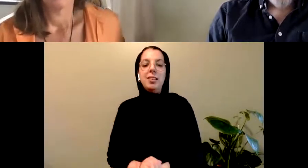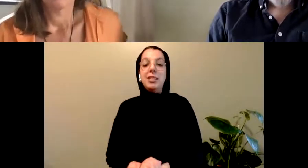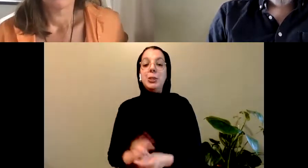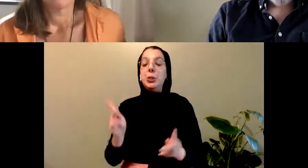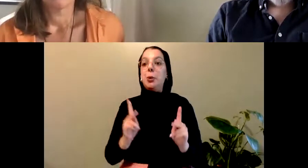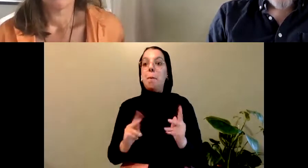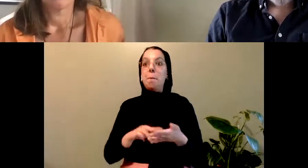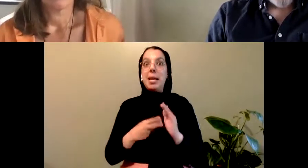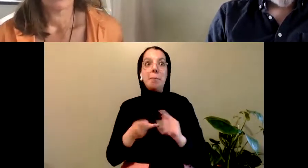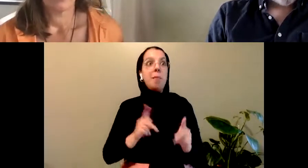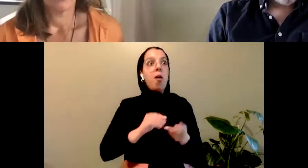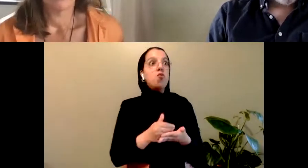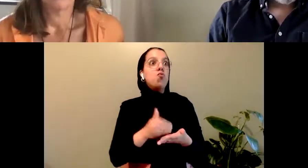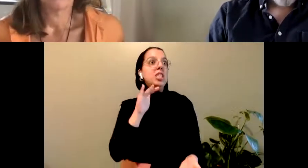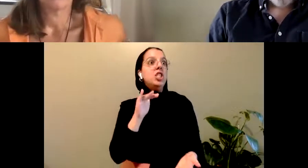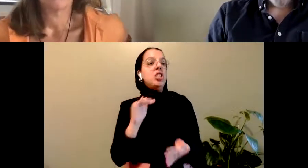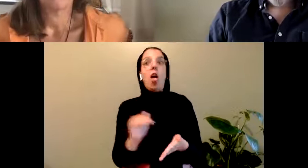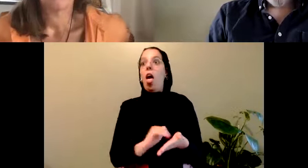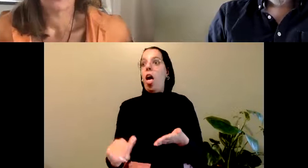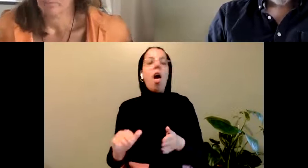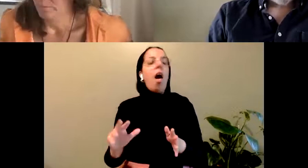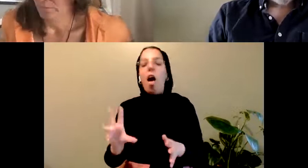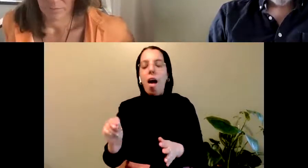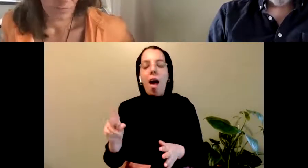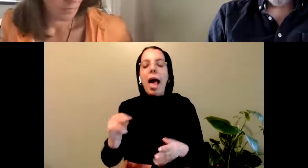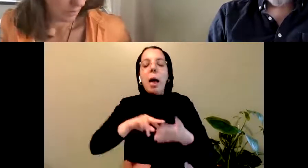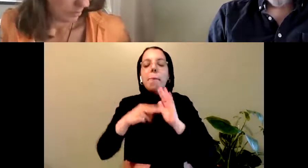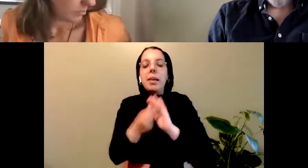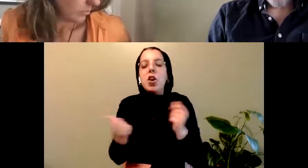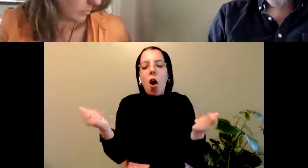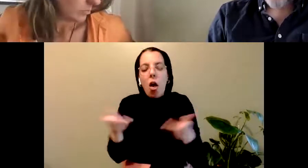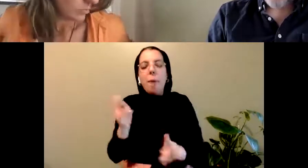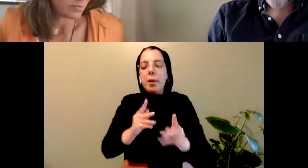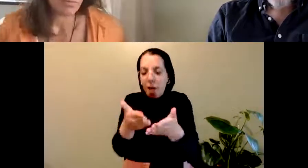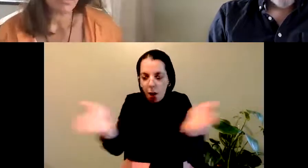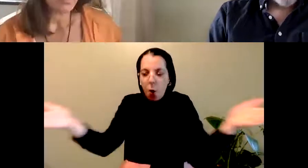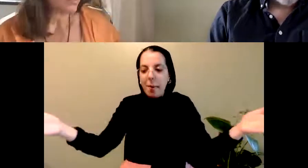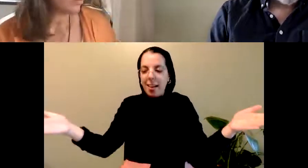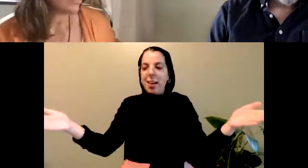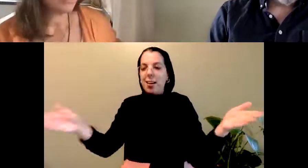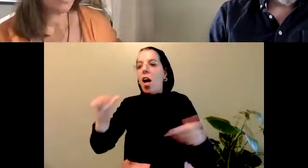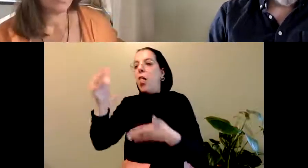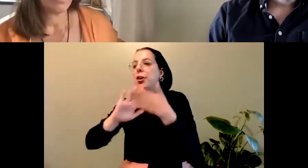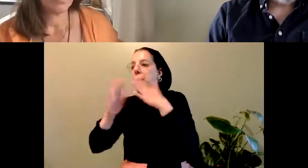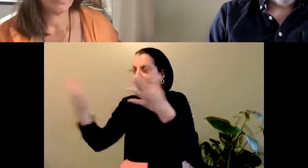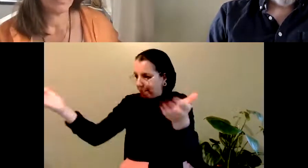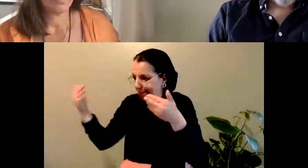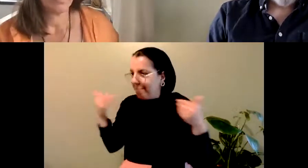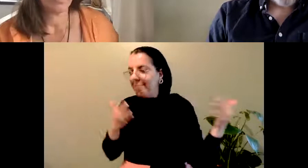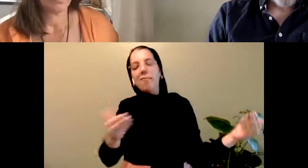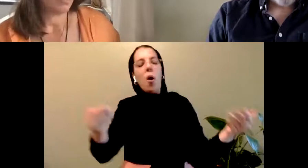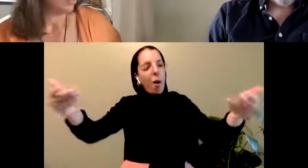is broaden your horizons. Open your doors to other communities in your city and make them welcome. But also, as a